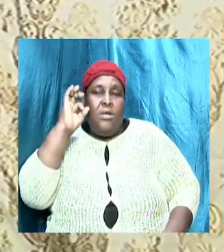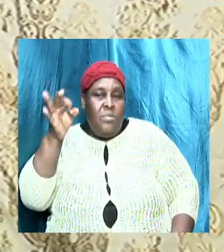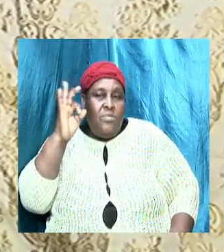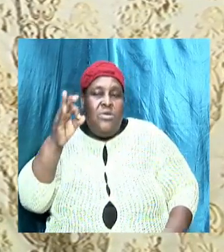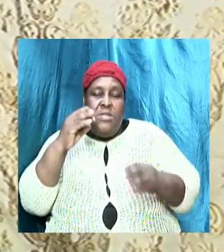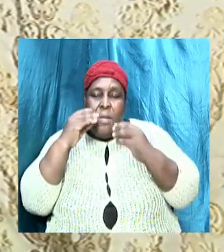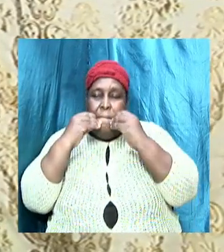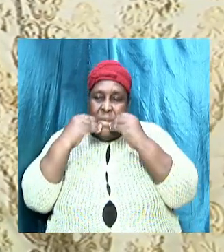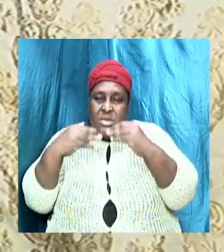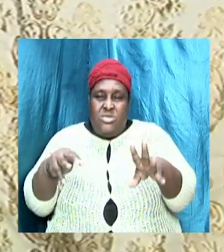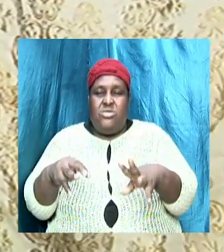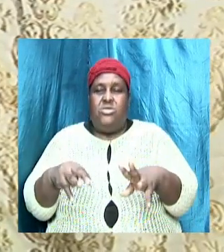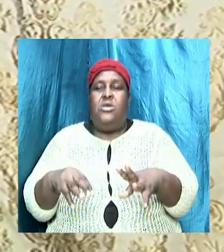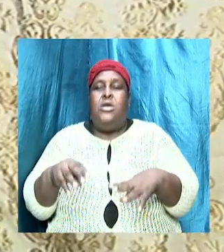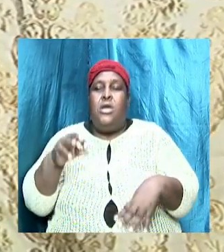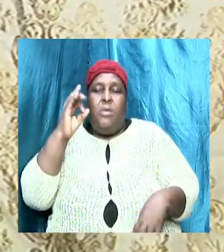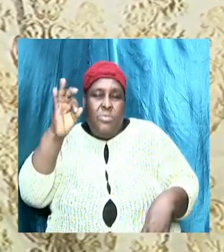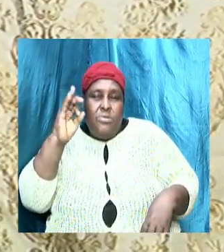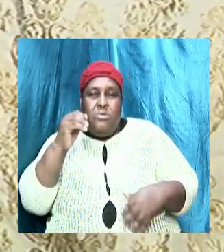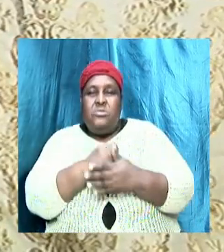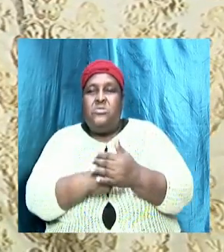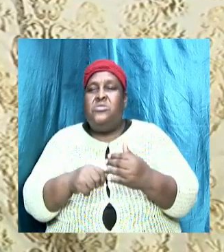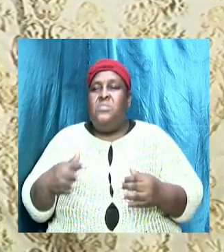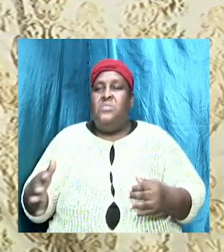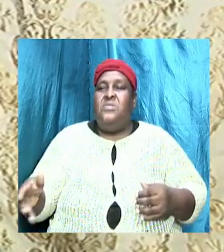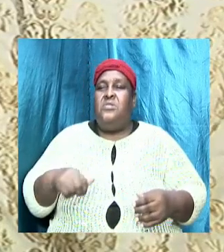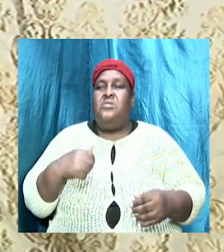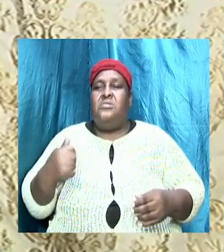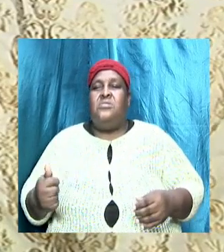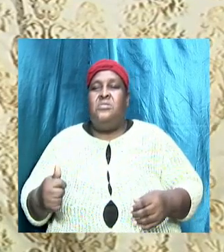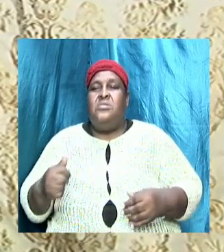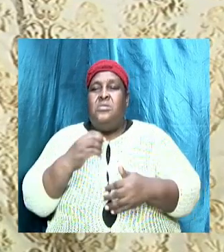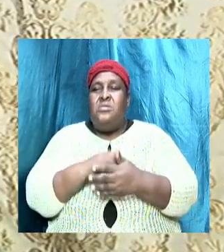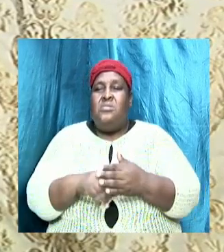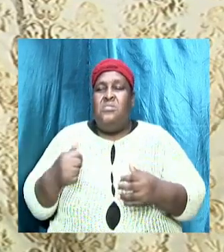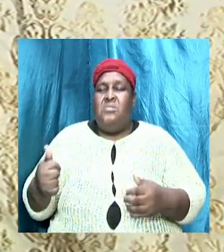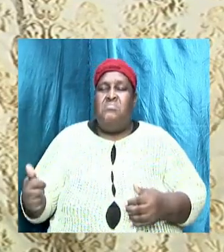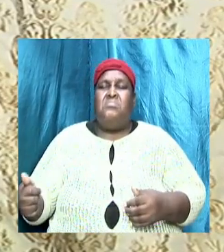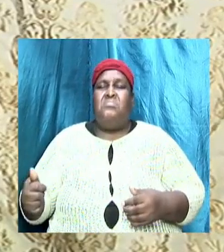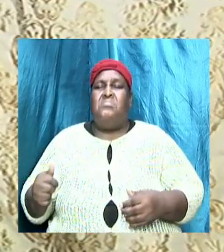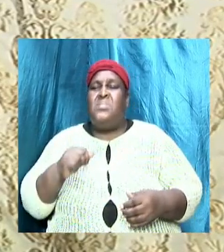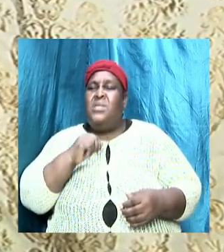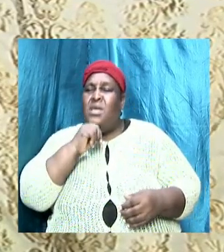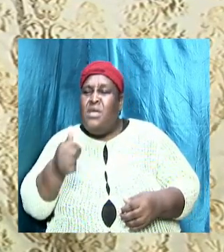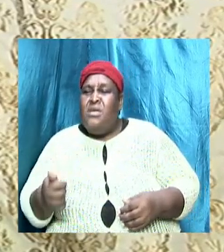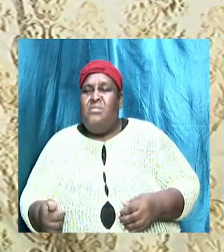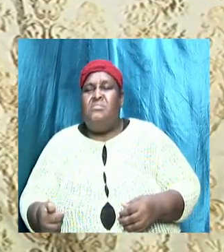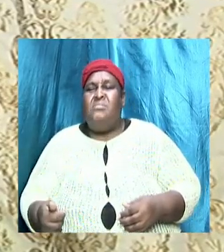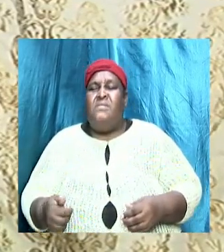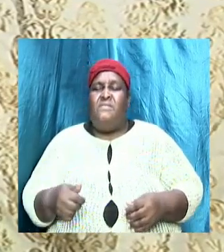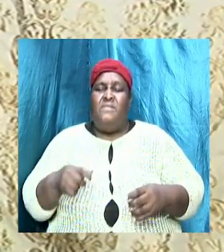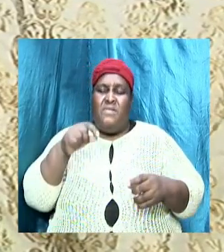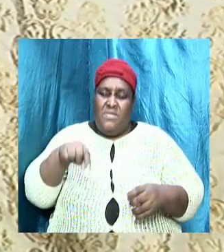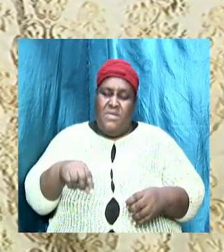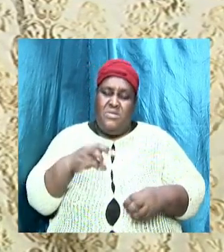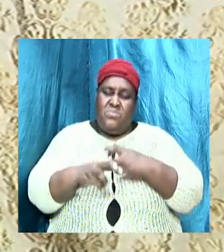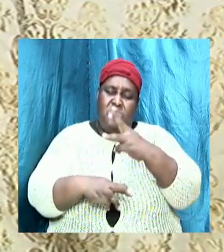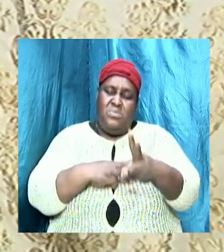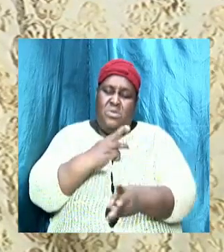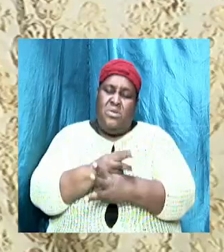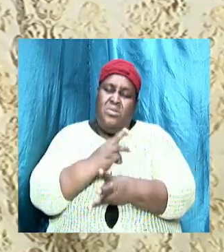and you are preaching something else something that is hinged on things in this world you have